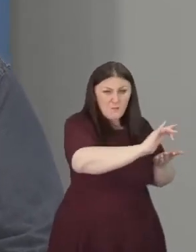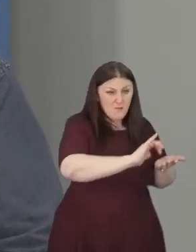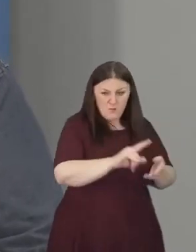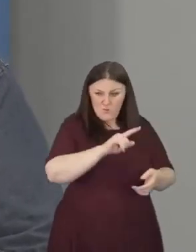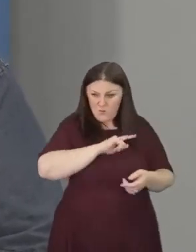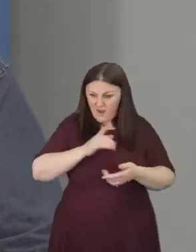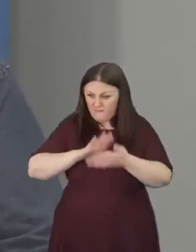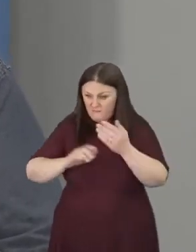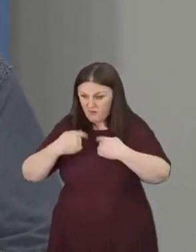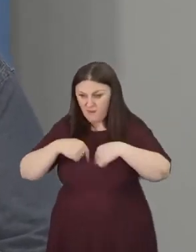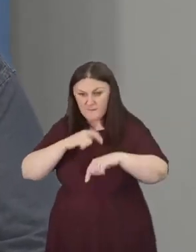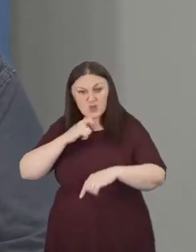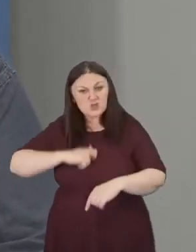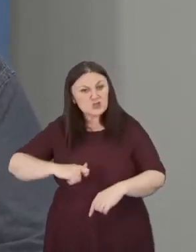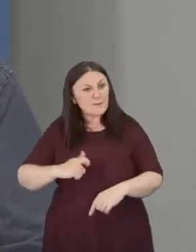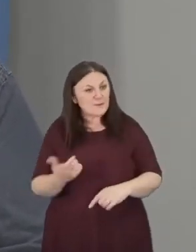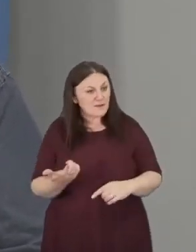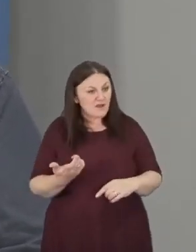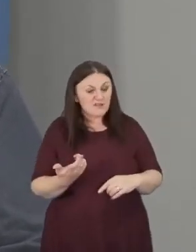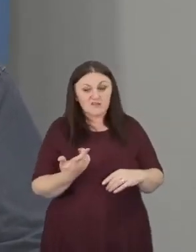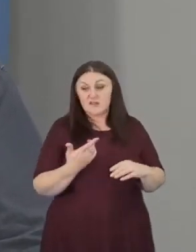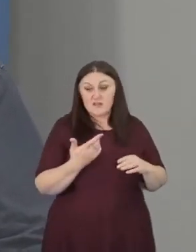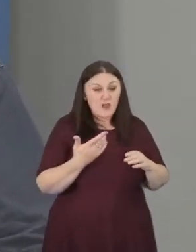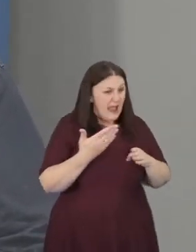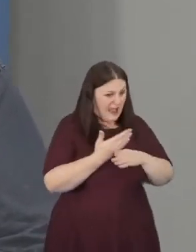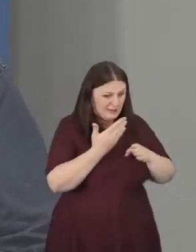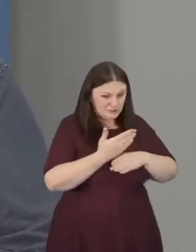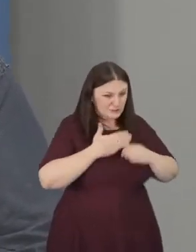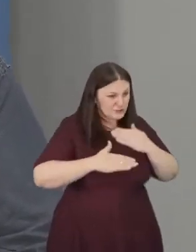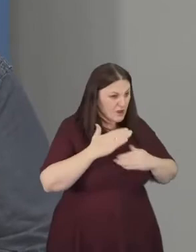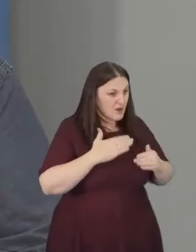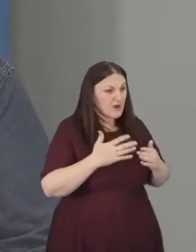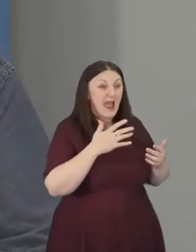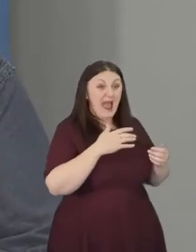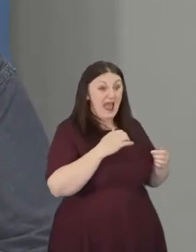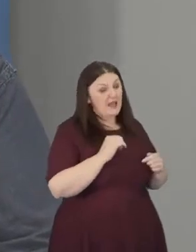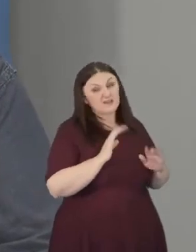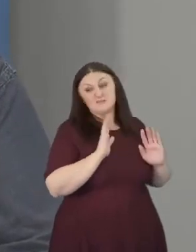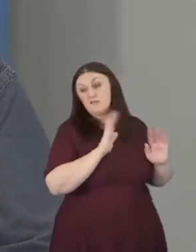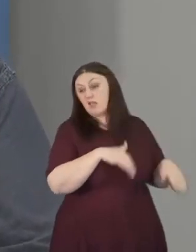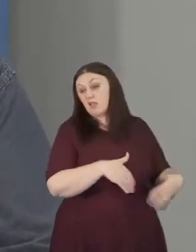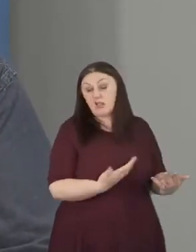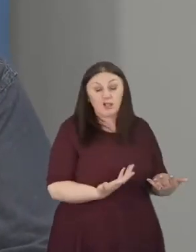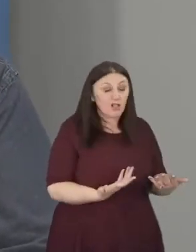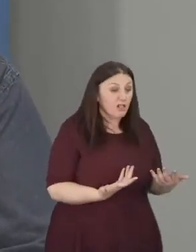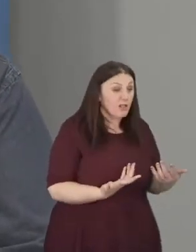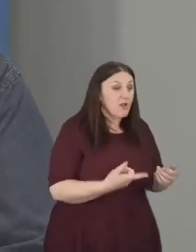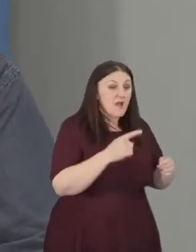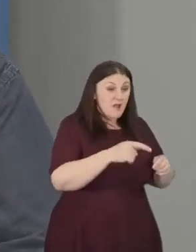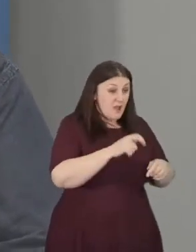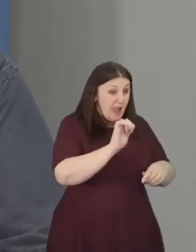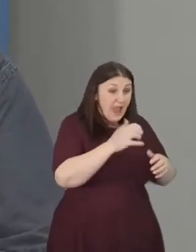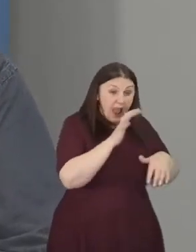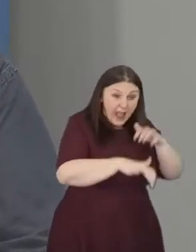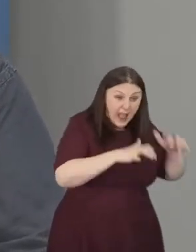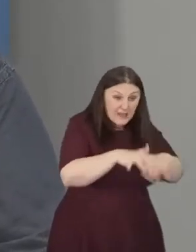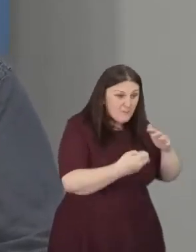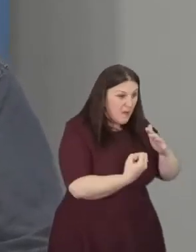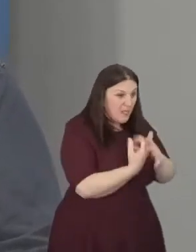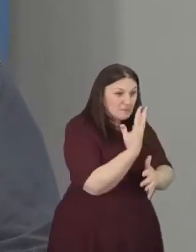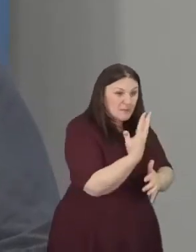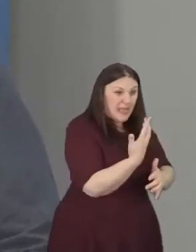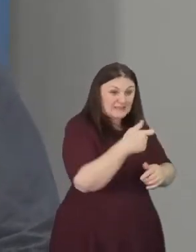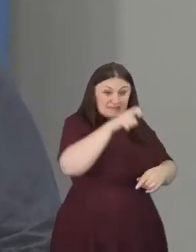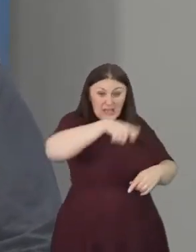The degradation of plant, animal and human habitats has in recent centuries been